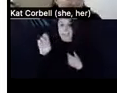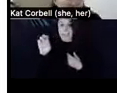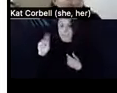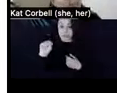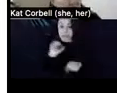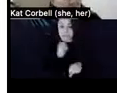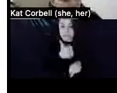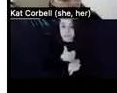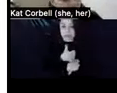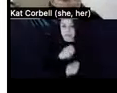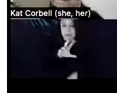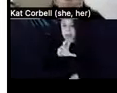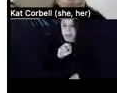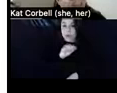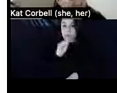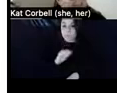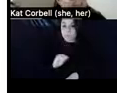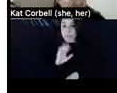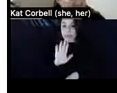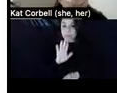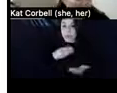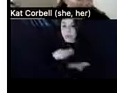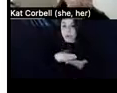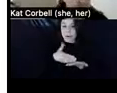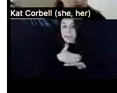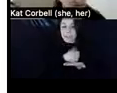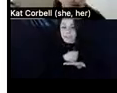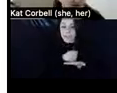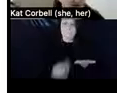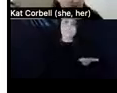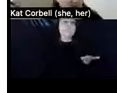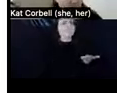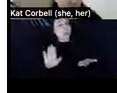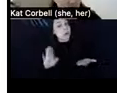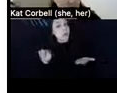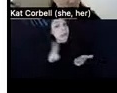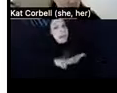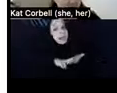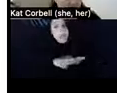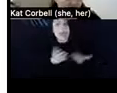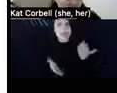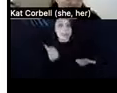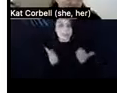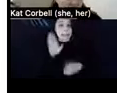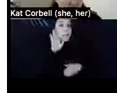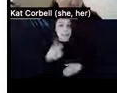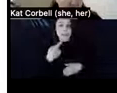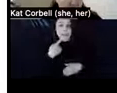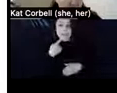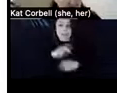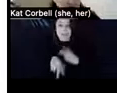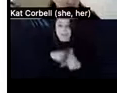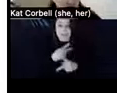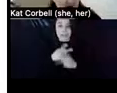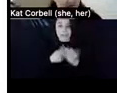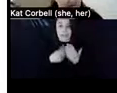contracts between the agency and provider may indicate the type of program. The unit is under shout